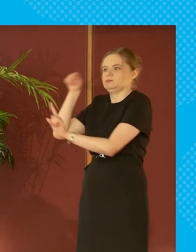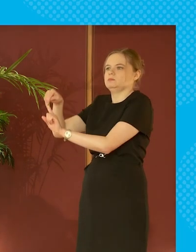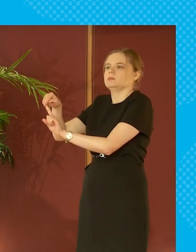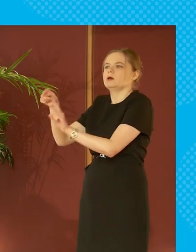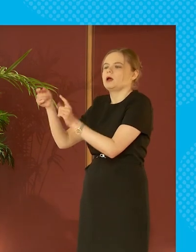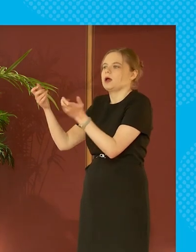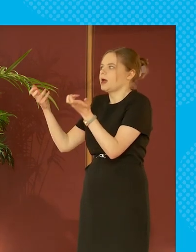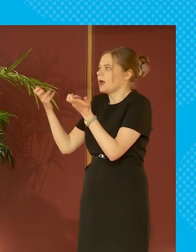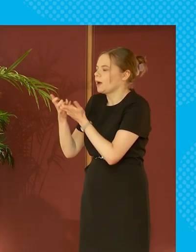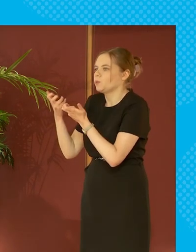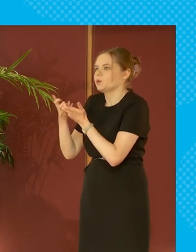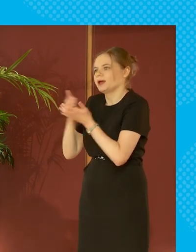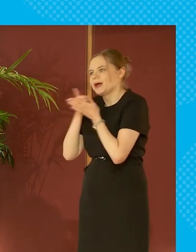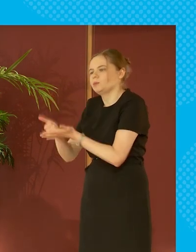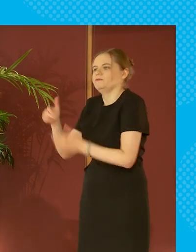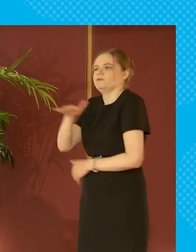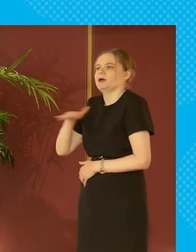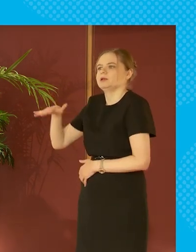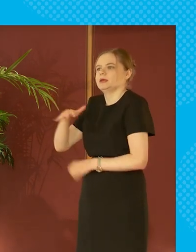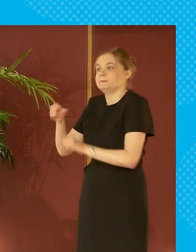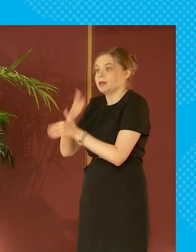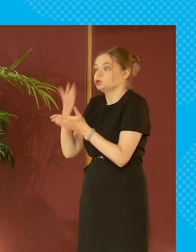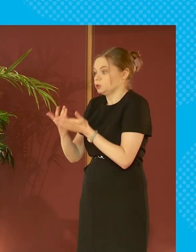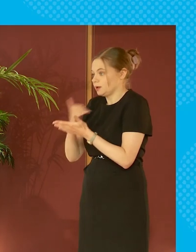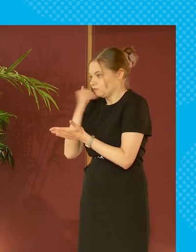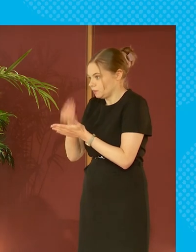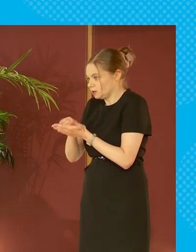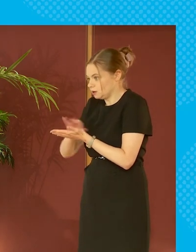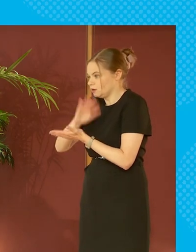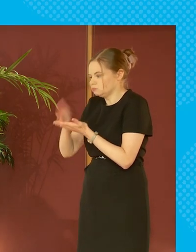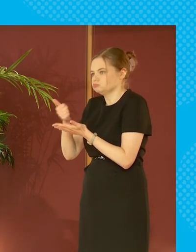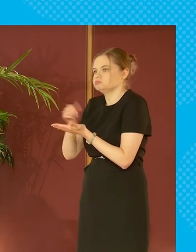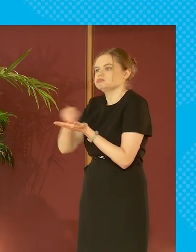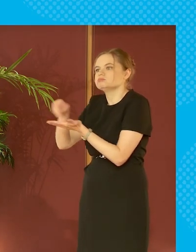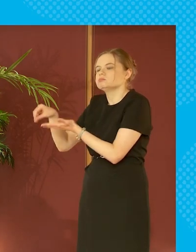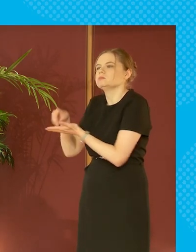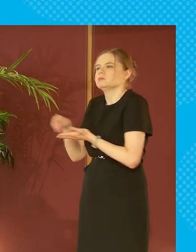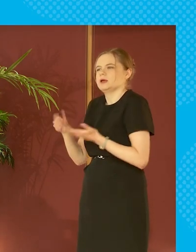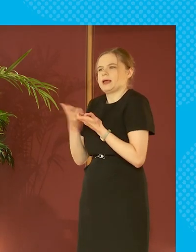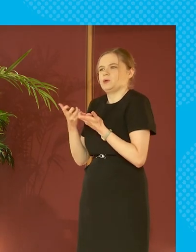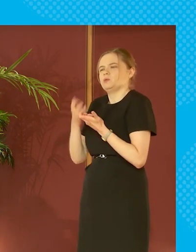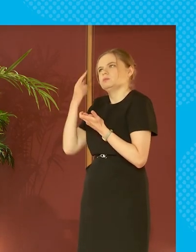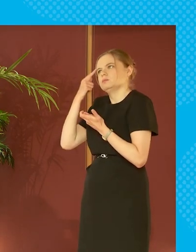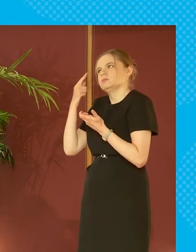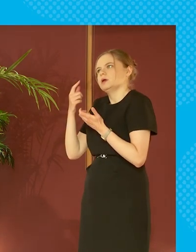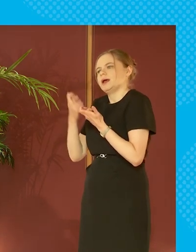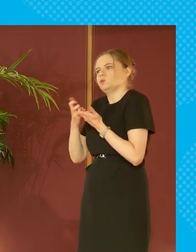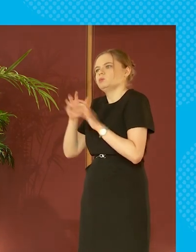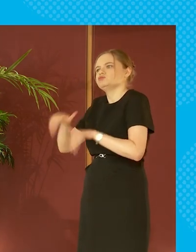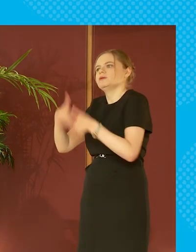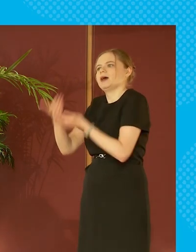what can we do to ensure families will have enough and how do we ensure that what we provide and how we